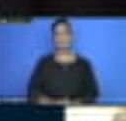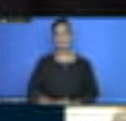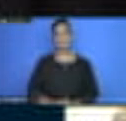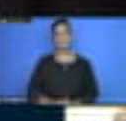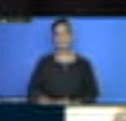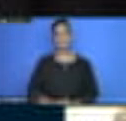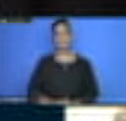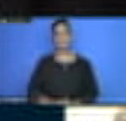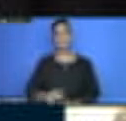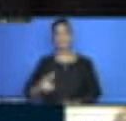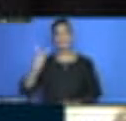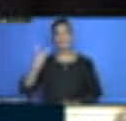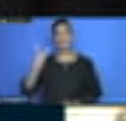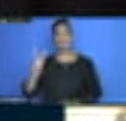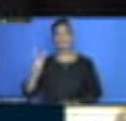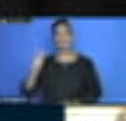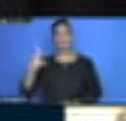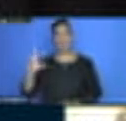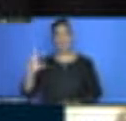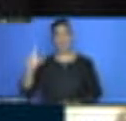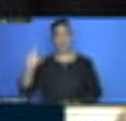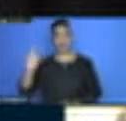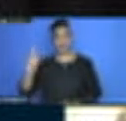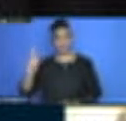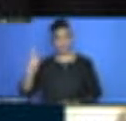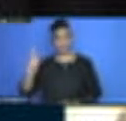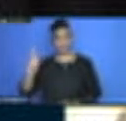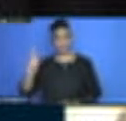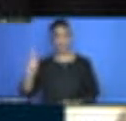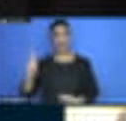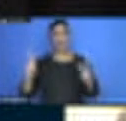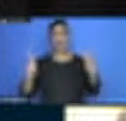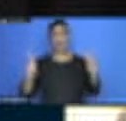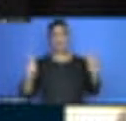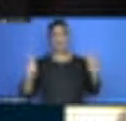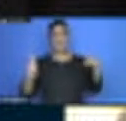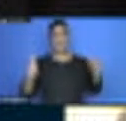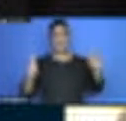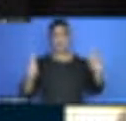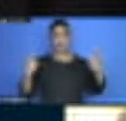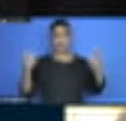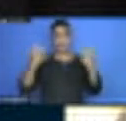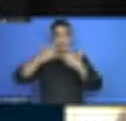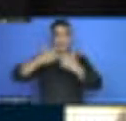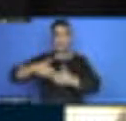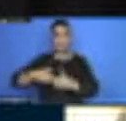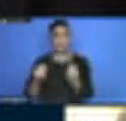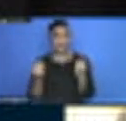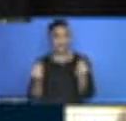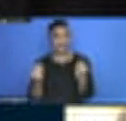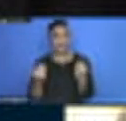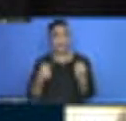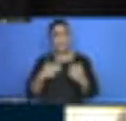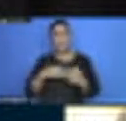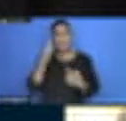and VNR and alignment are actually done. The reason why I ask is because I'd like to understand